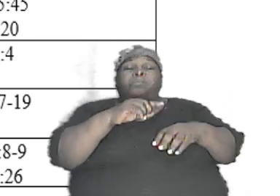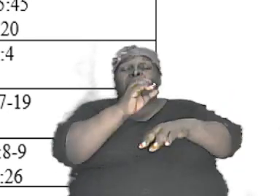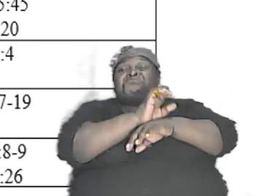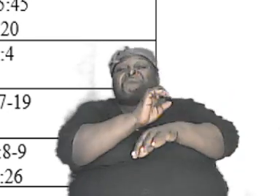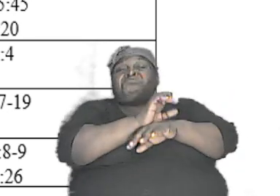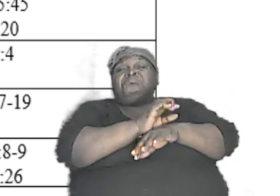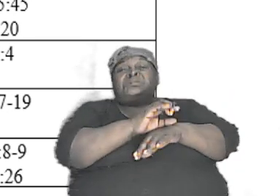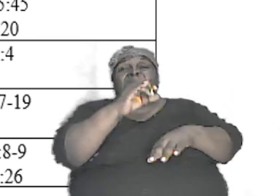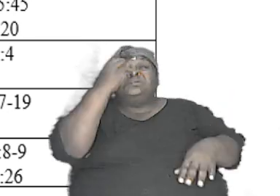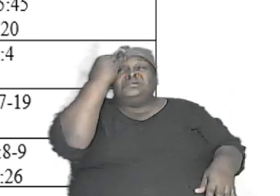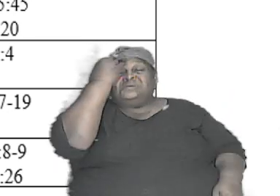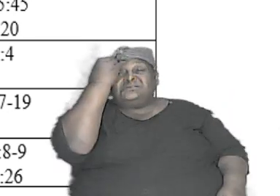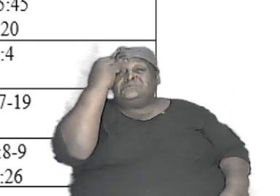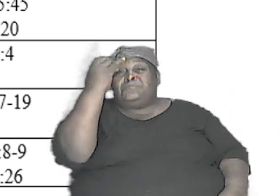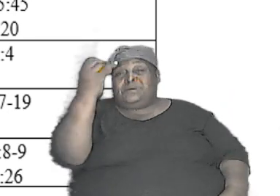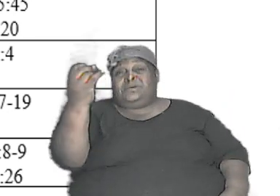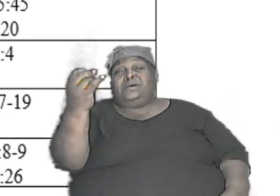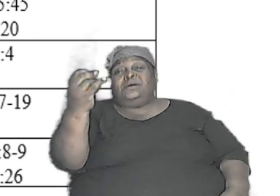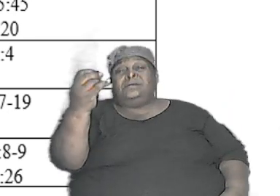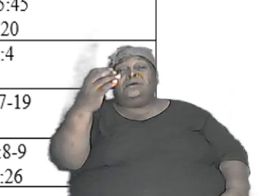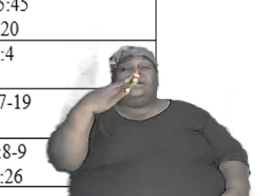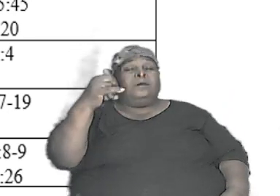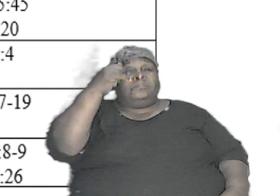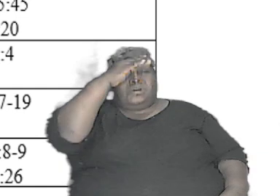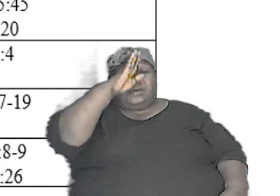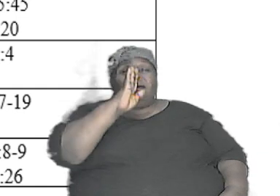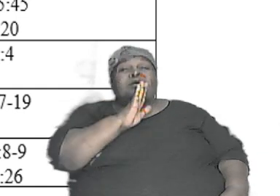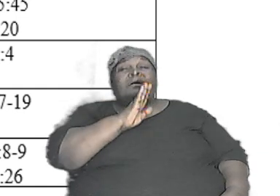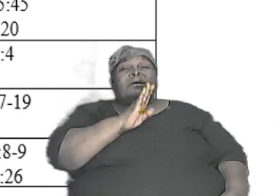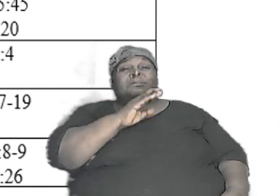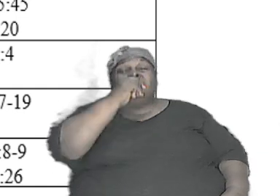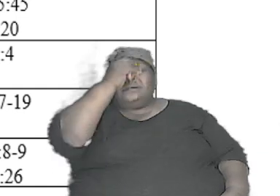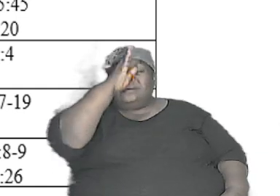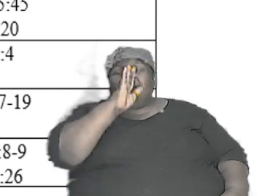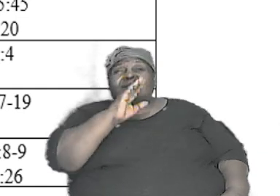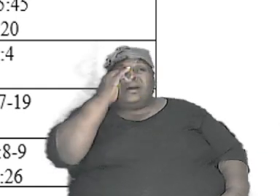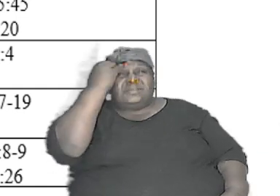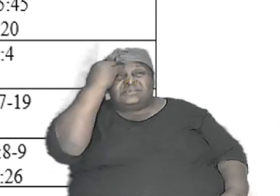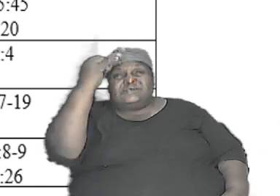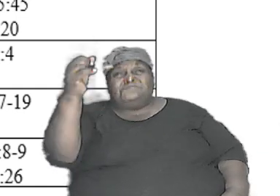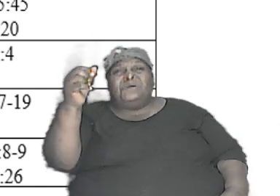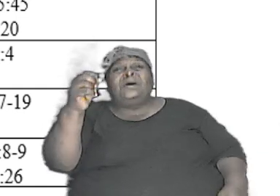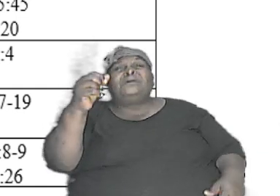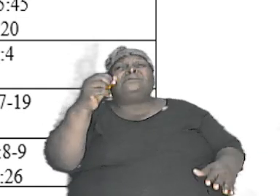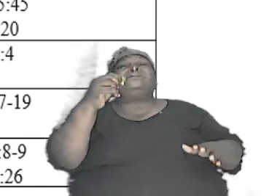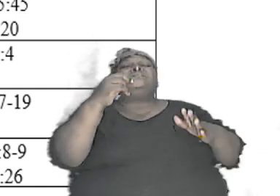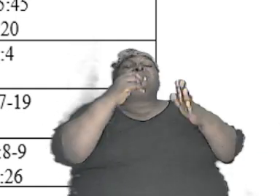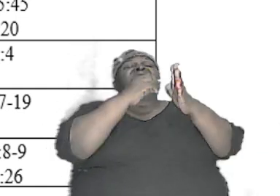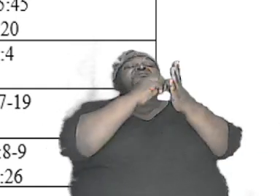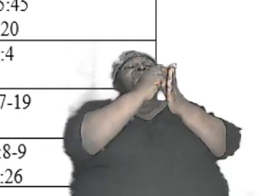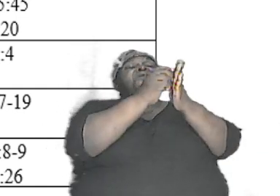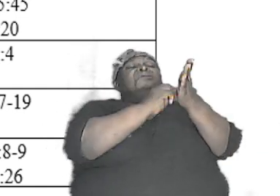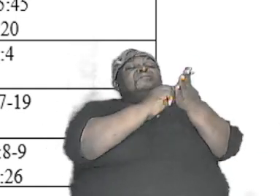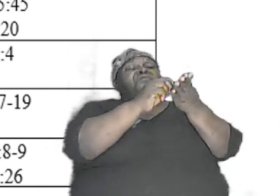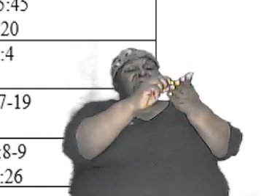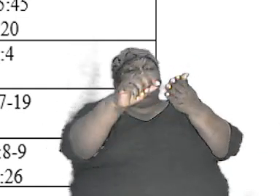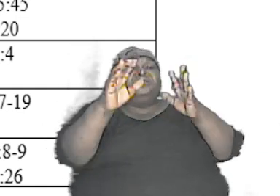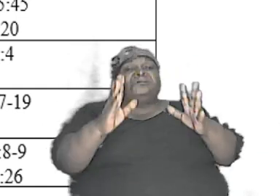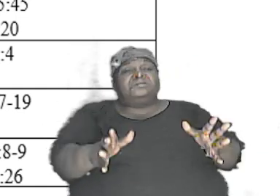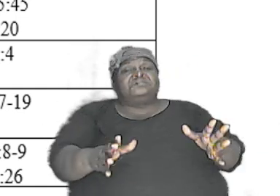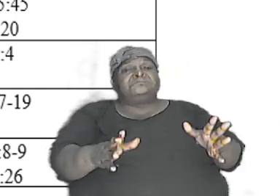inspired the book is inspired by God God inspired the author to write the things that are